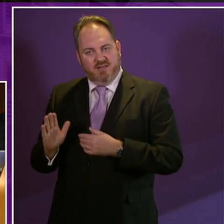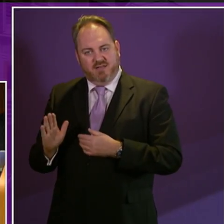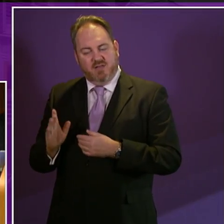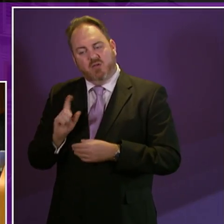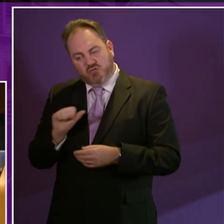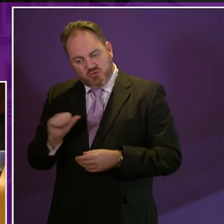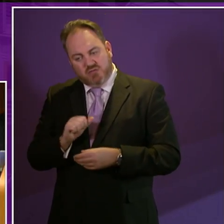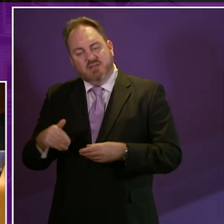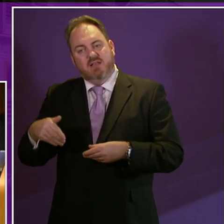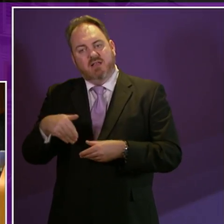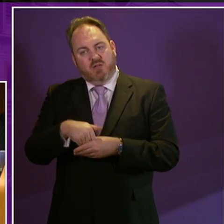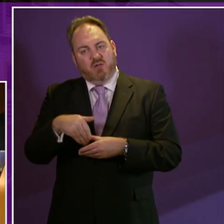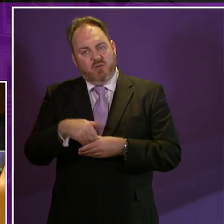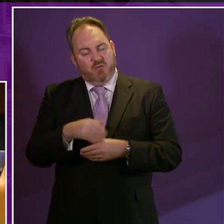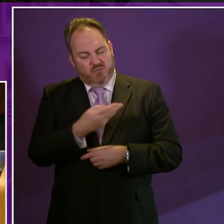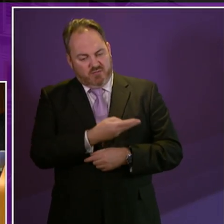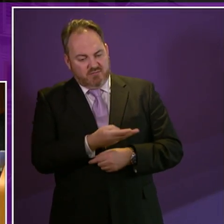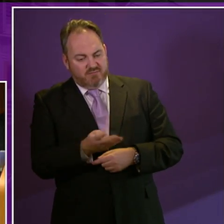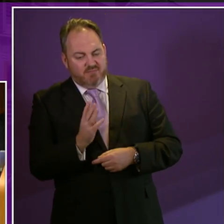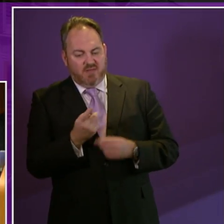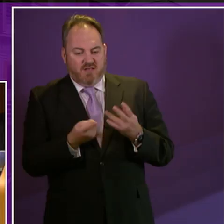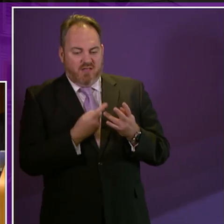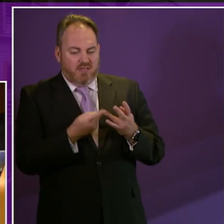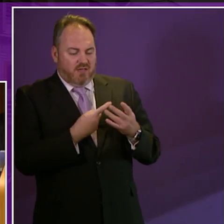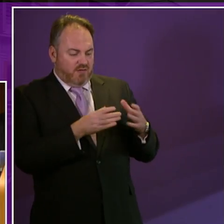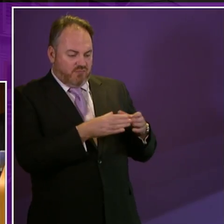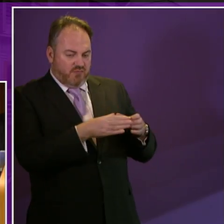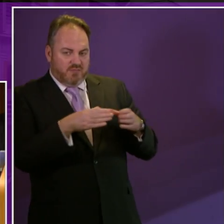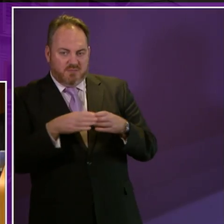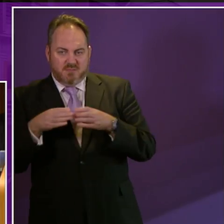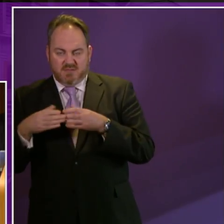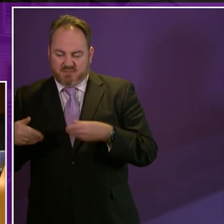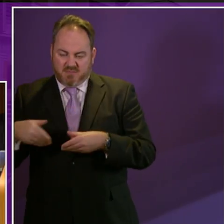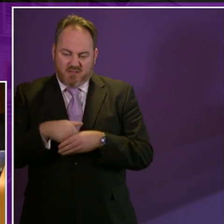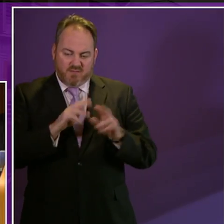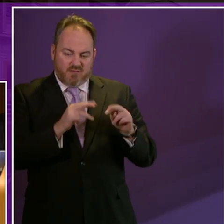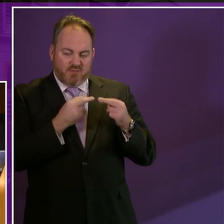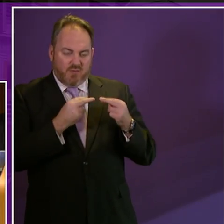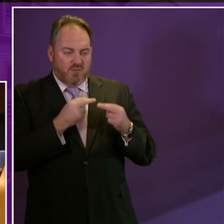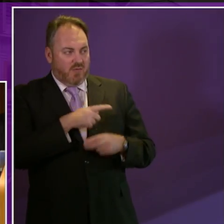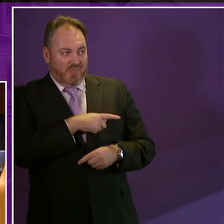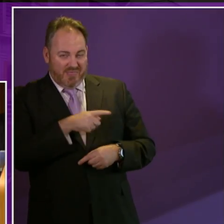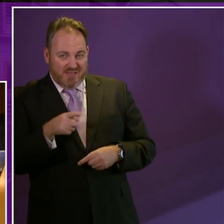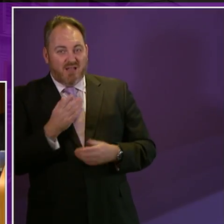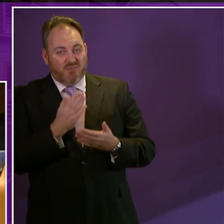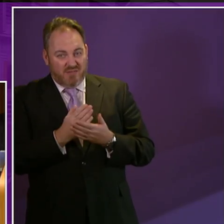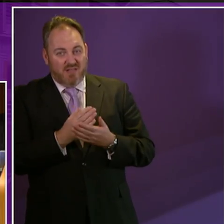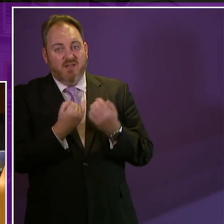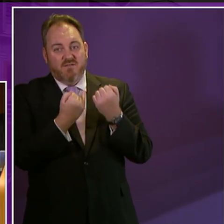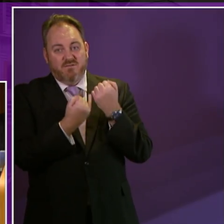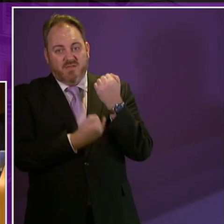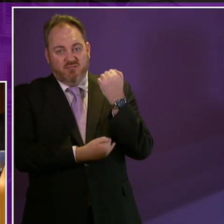I think should come into the review because many of the people many of the people affected are the most vulnerable people